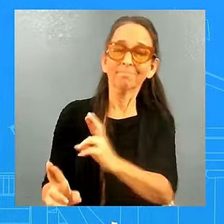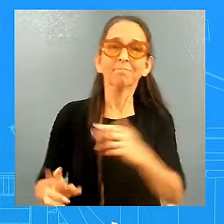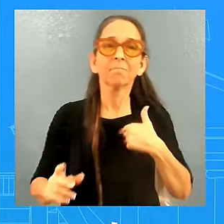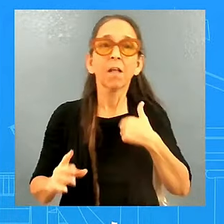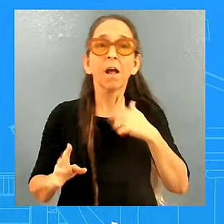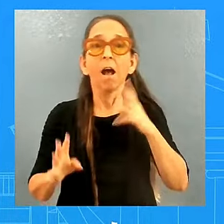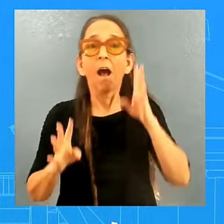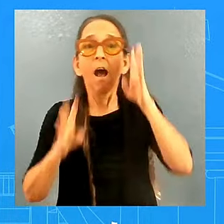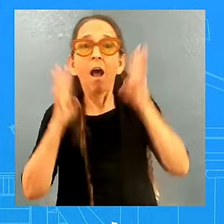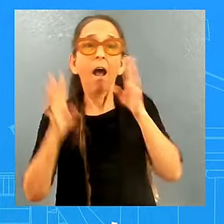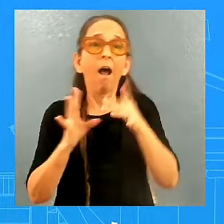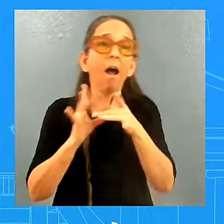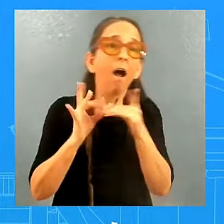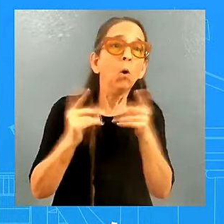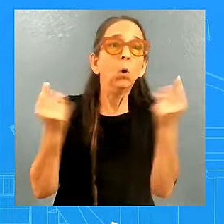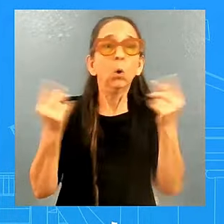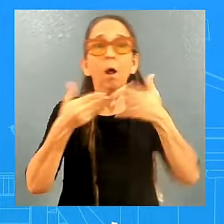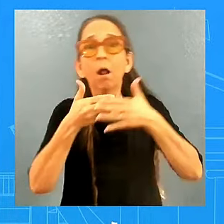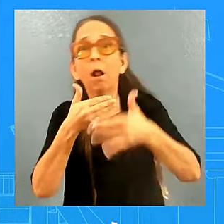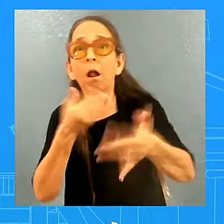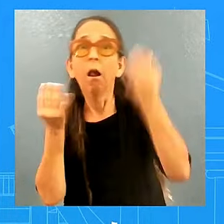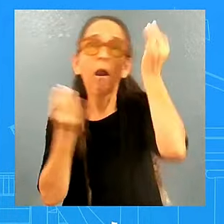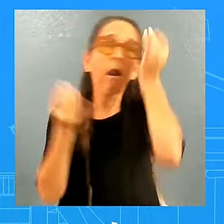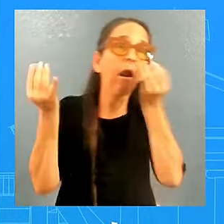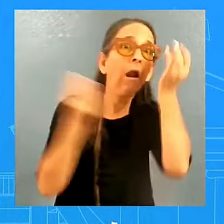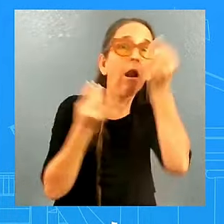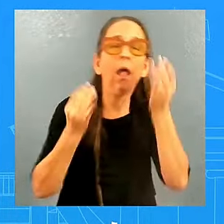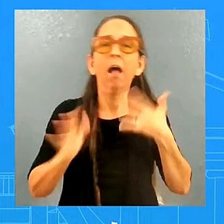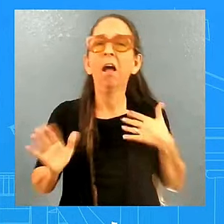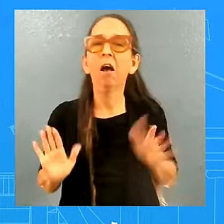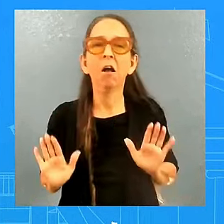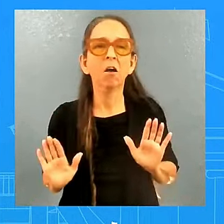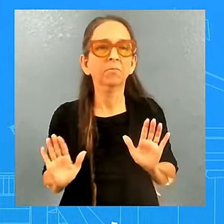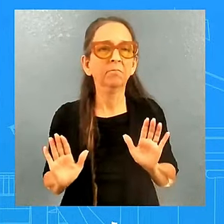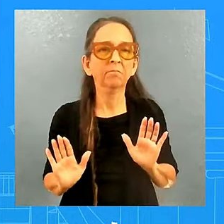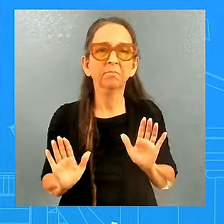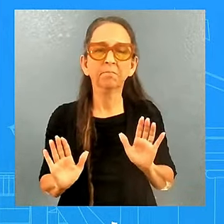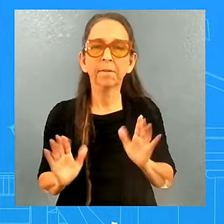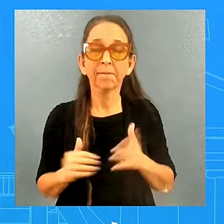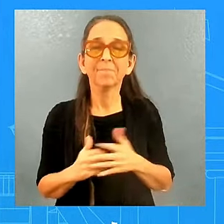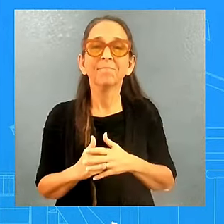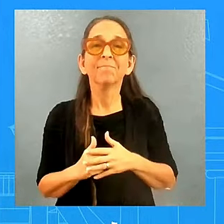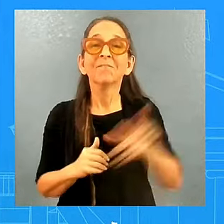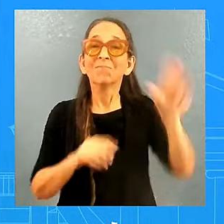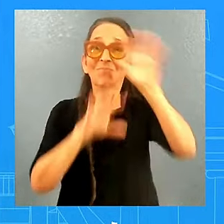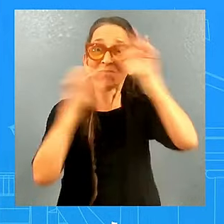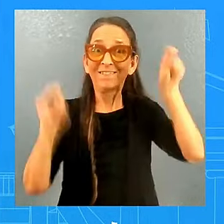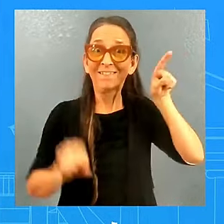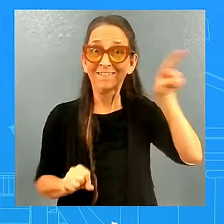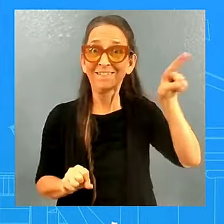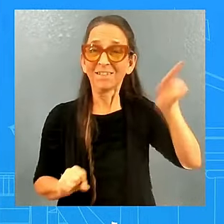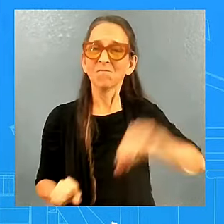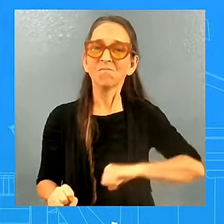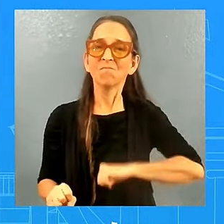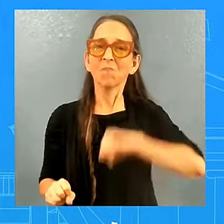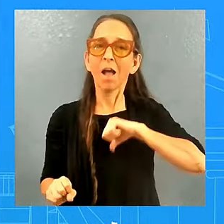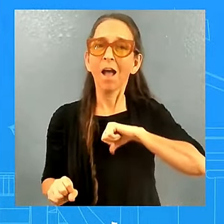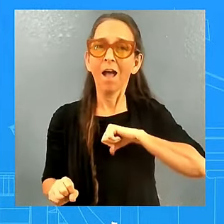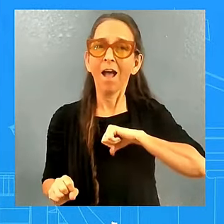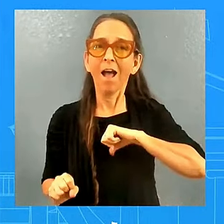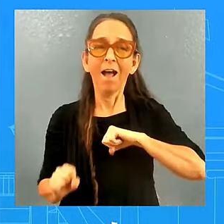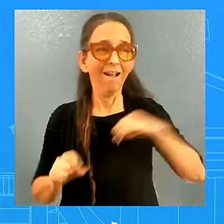administration. We are proud, the president is incredibly proud, proud of what he has been able to do for the American people,